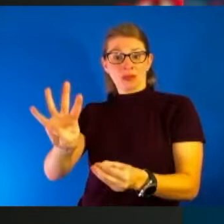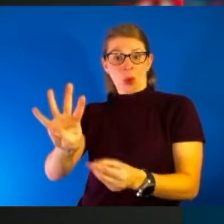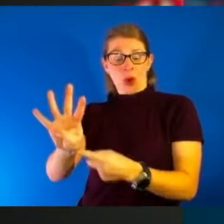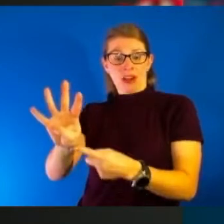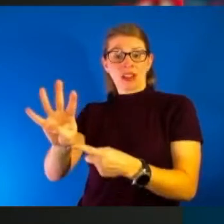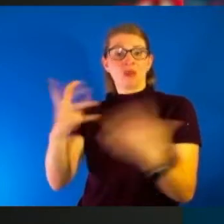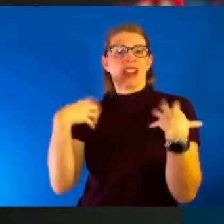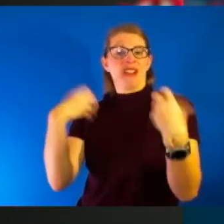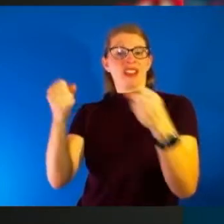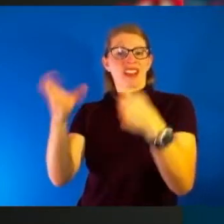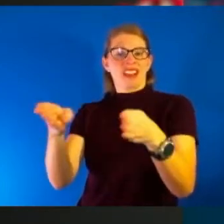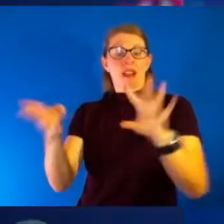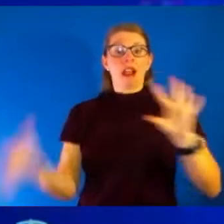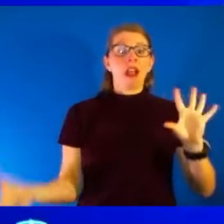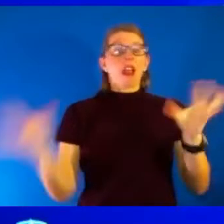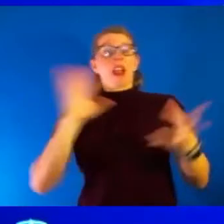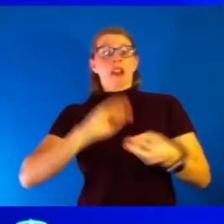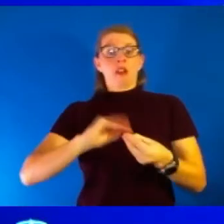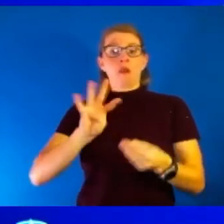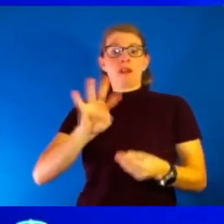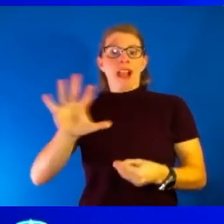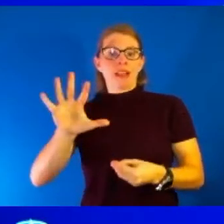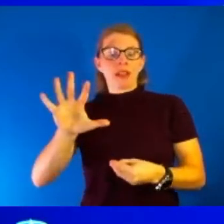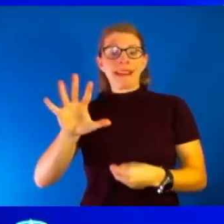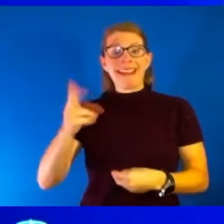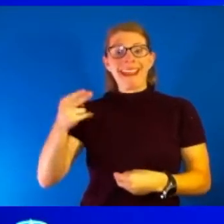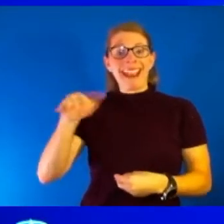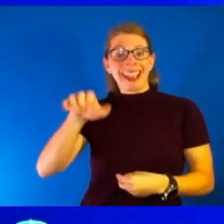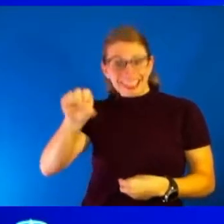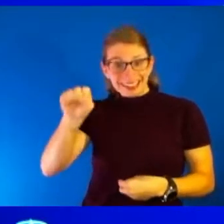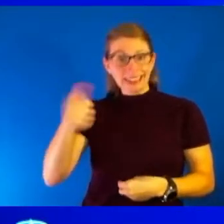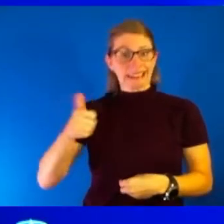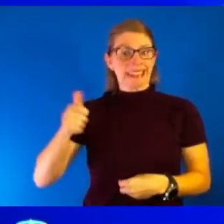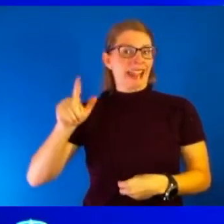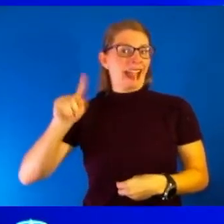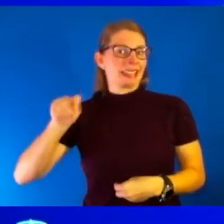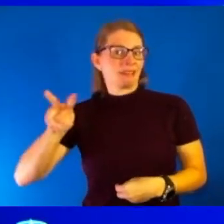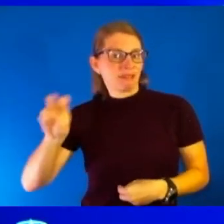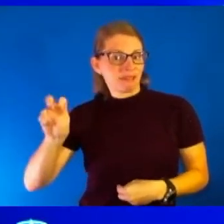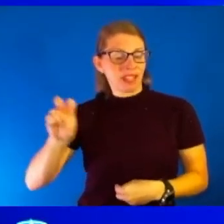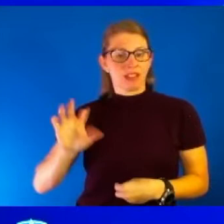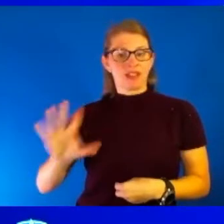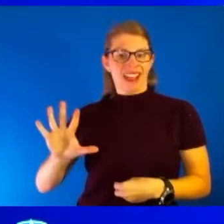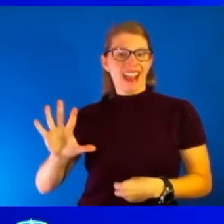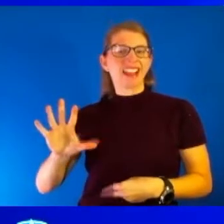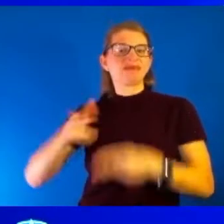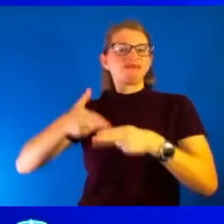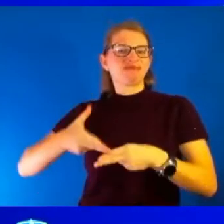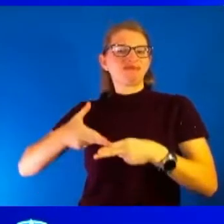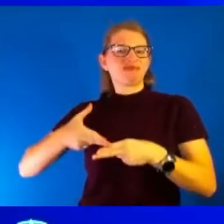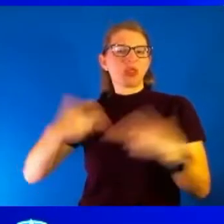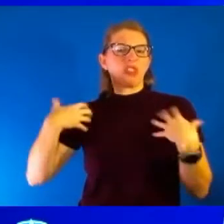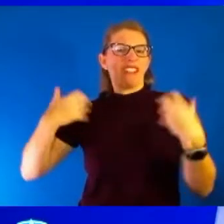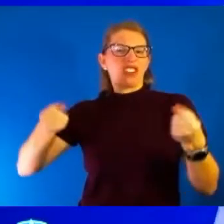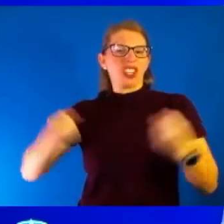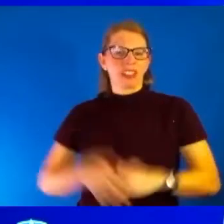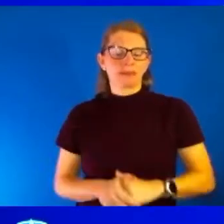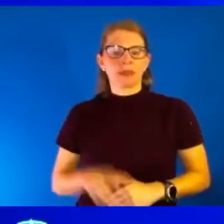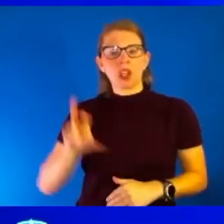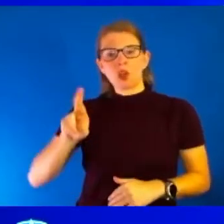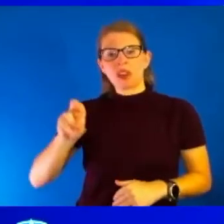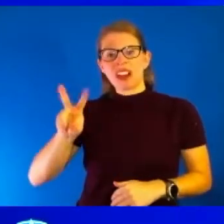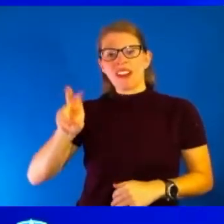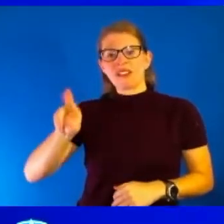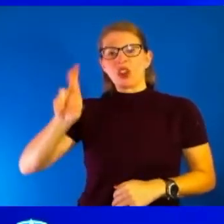a total of 45. And Hayes has 10 active infections and five in that recovery period. And, you know, we have